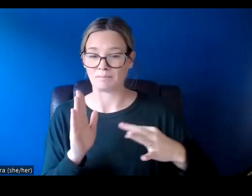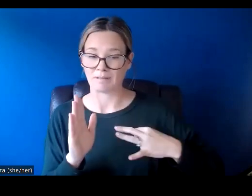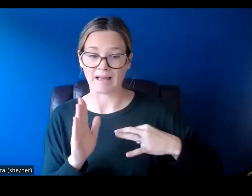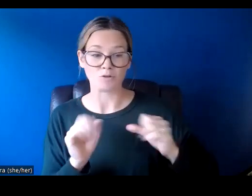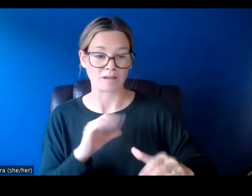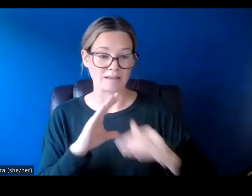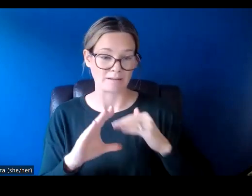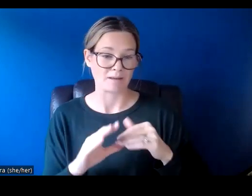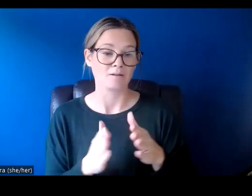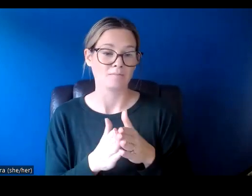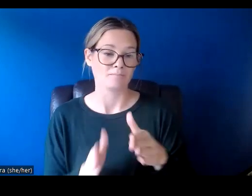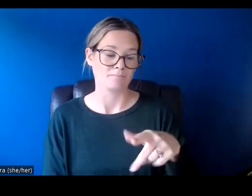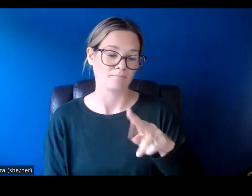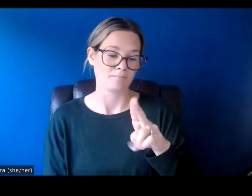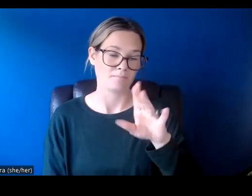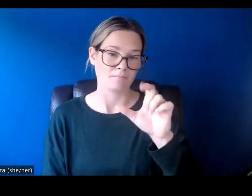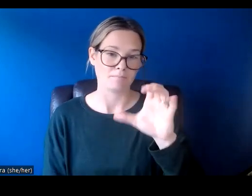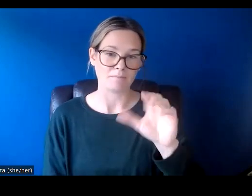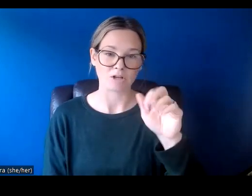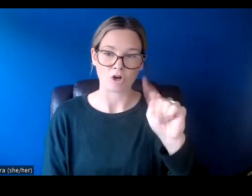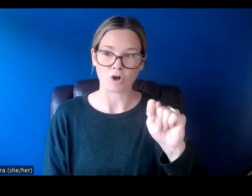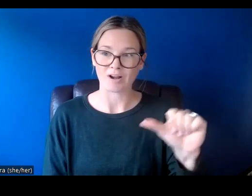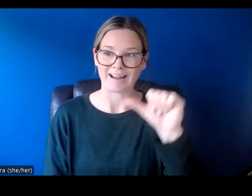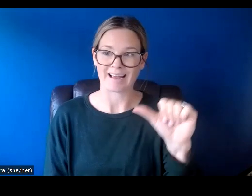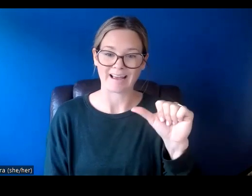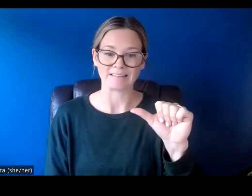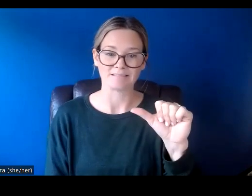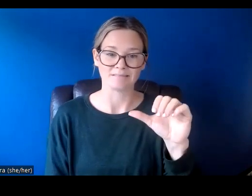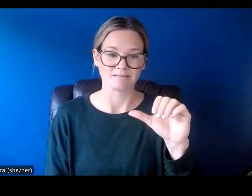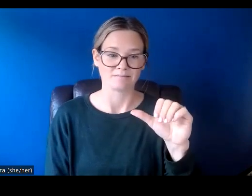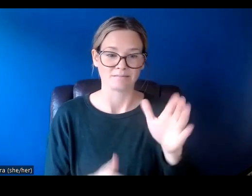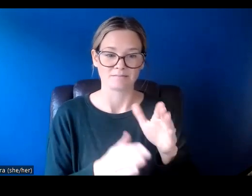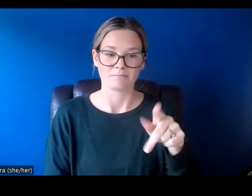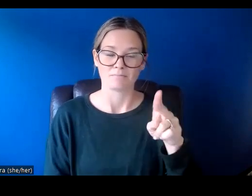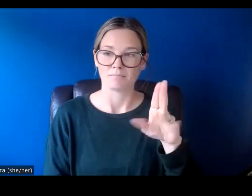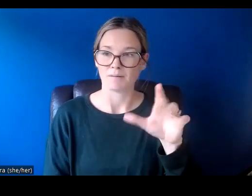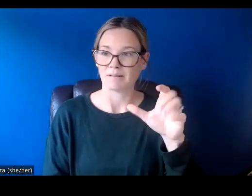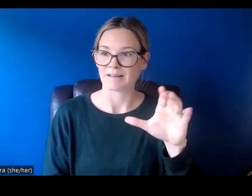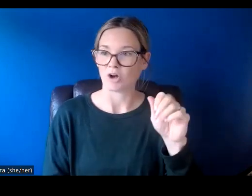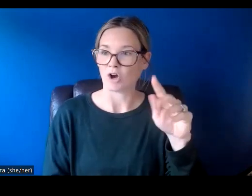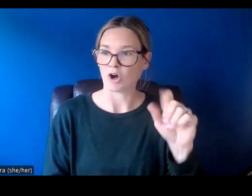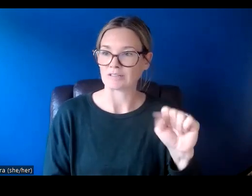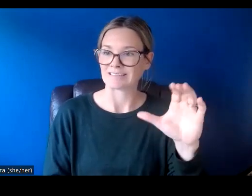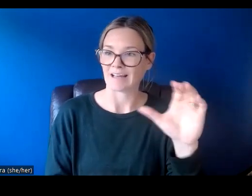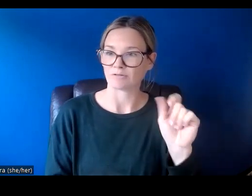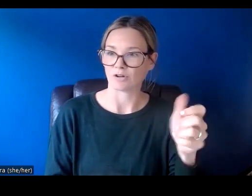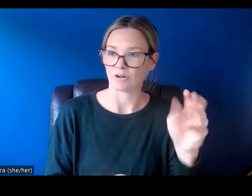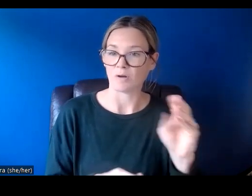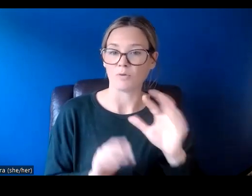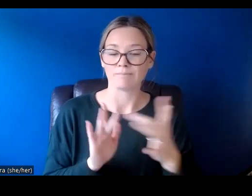team at publicartatcalvaryorgancedevelopment.com, or you can reach out to me or Heather directly.